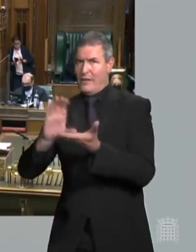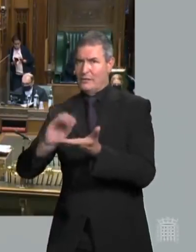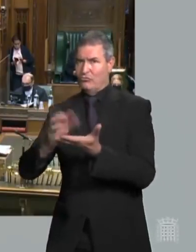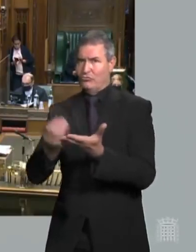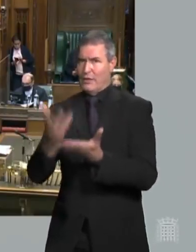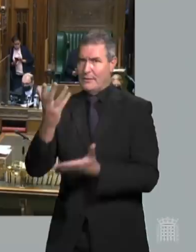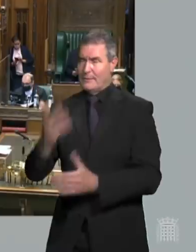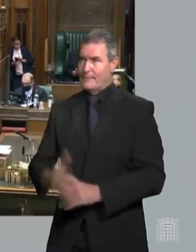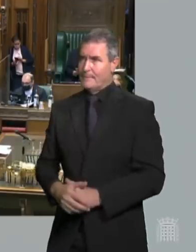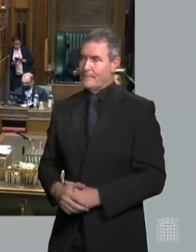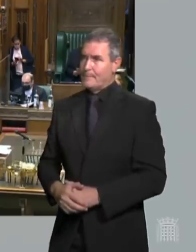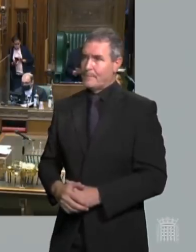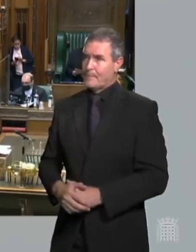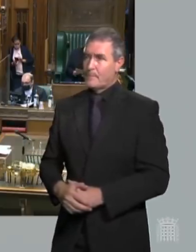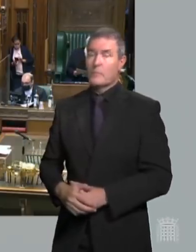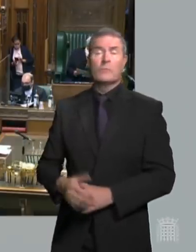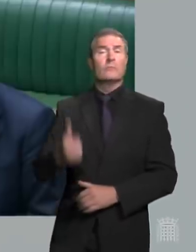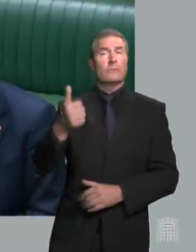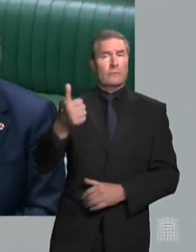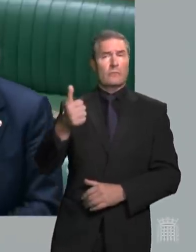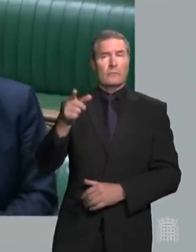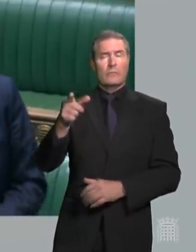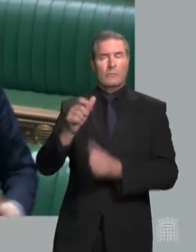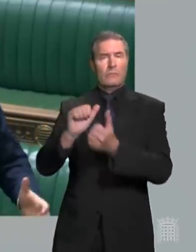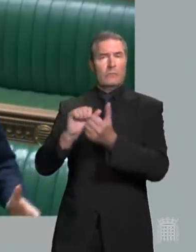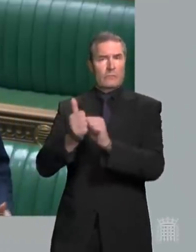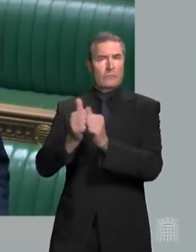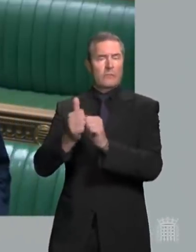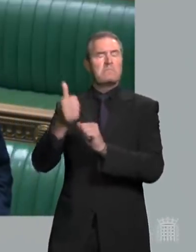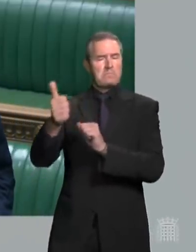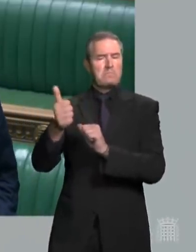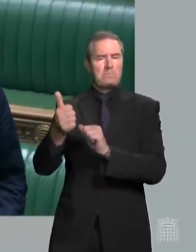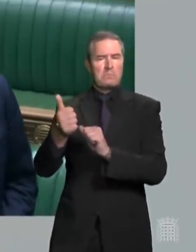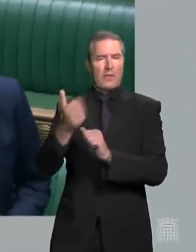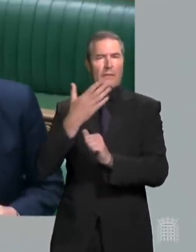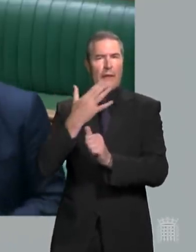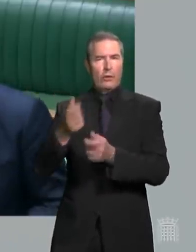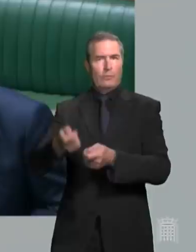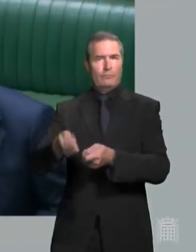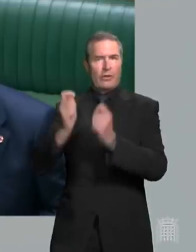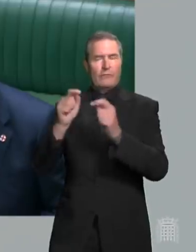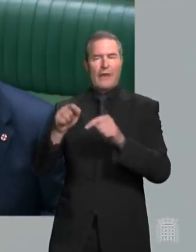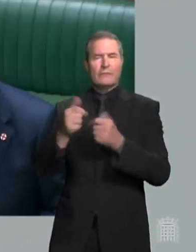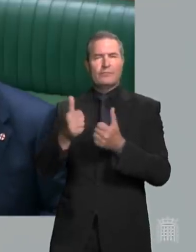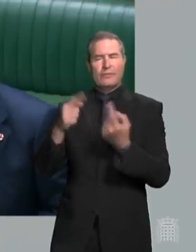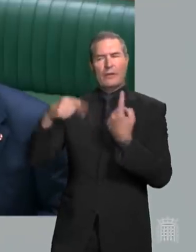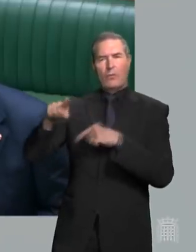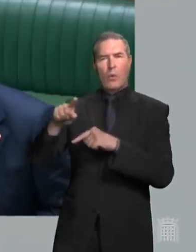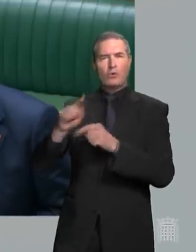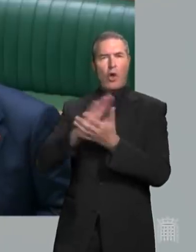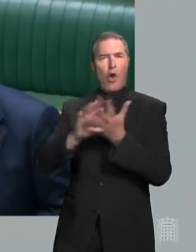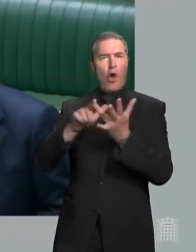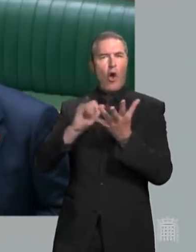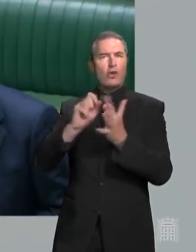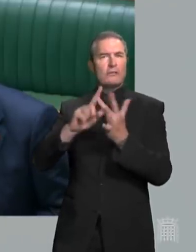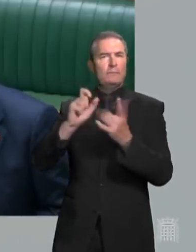I thank my right honourable friend and he is totally right to draw attention to the incredible selfless work of hospices